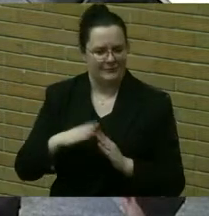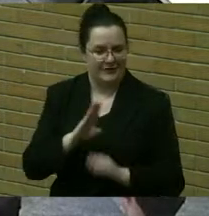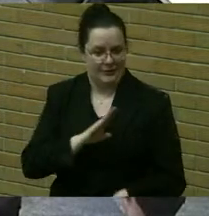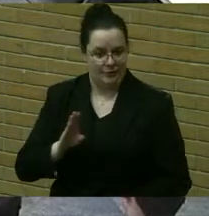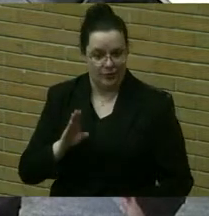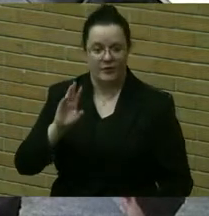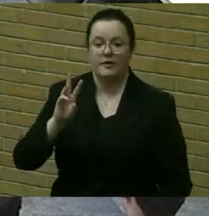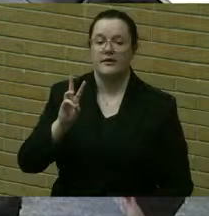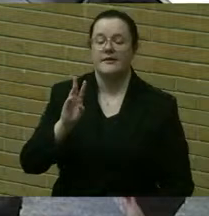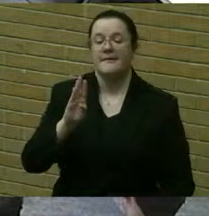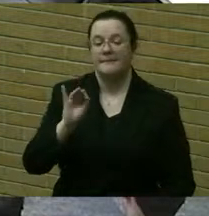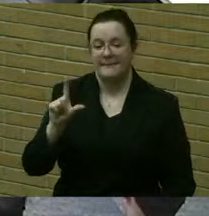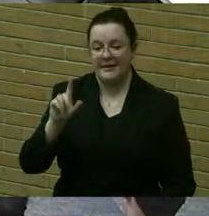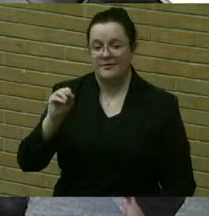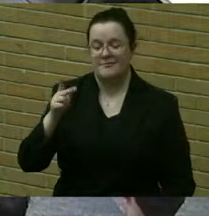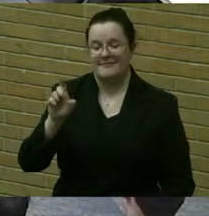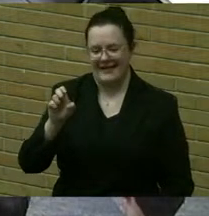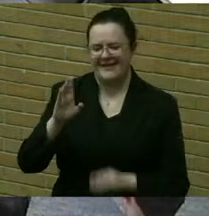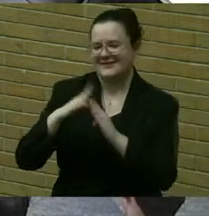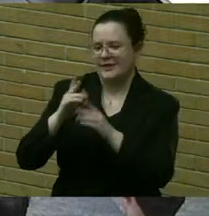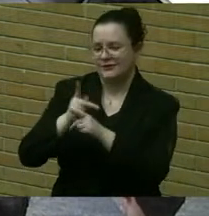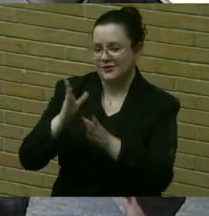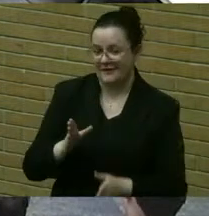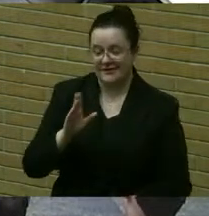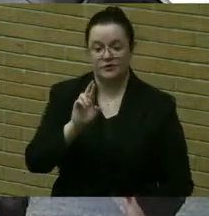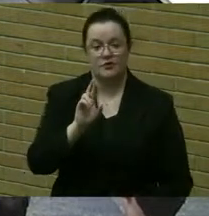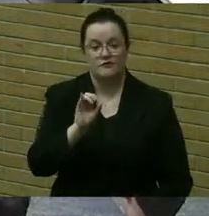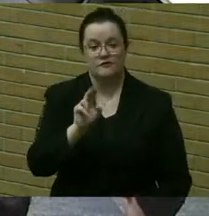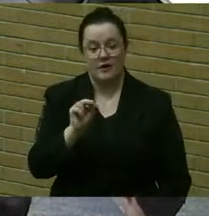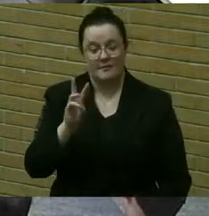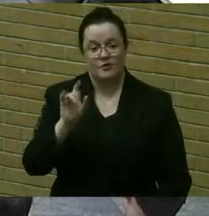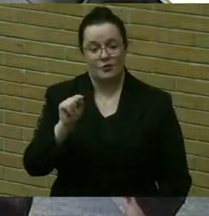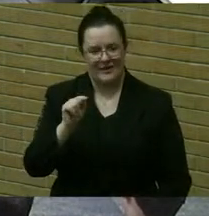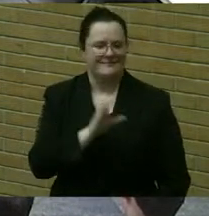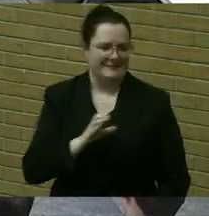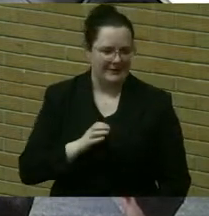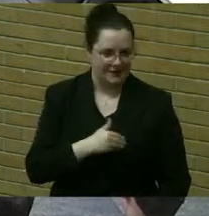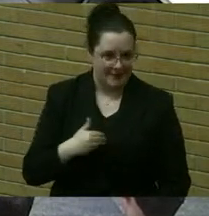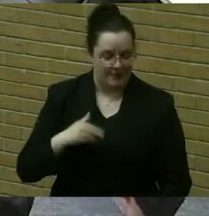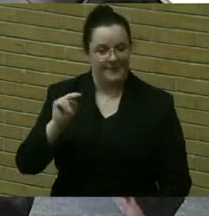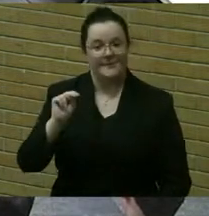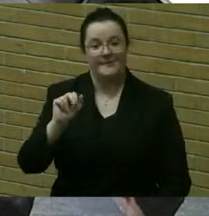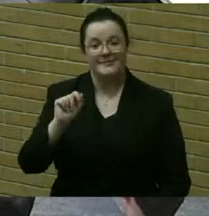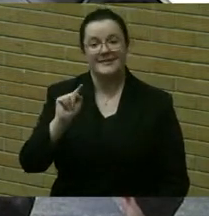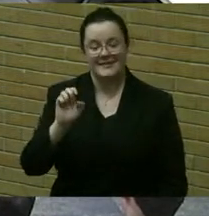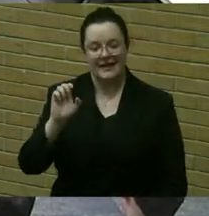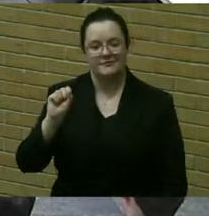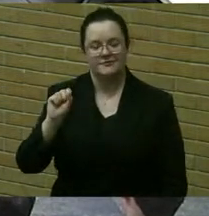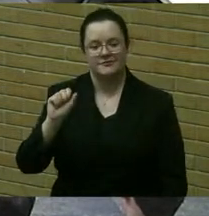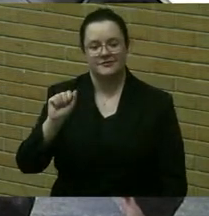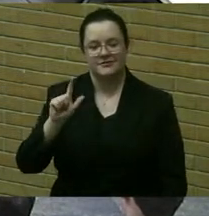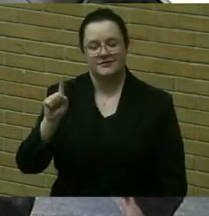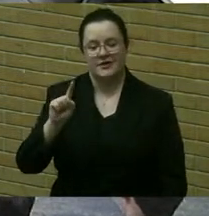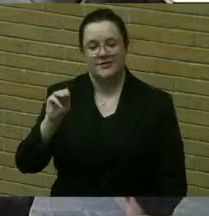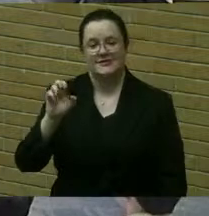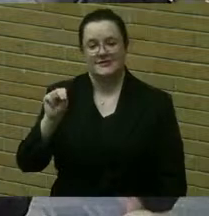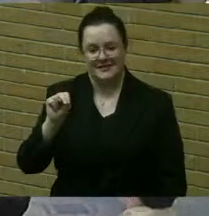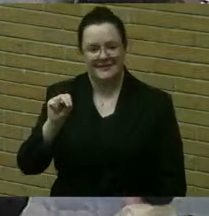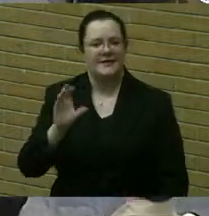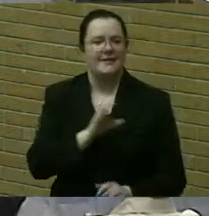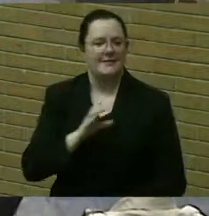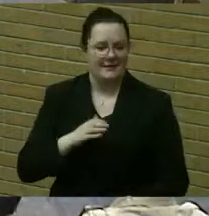Robin Will, Council Member. Nate Salzman, Council Member. Dan Ammon, Town Clerk and Receiver of Taxes.